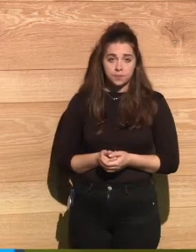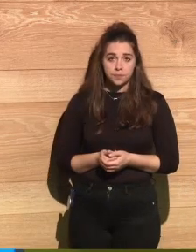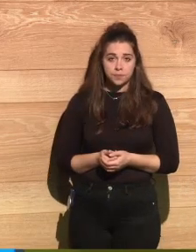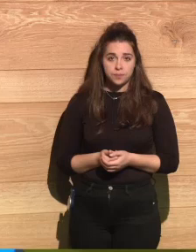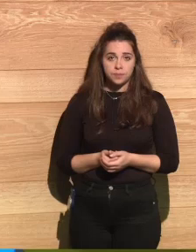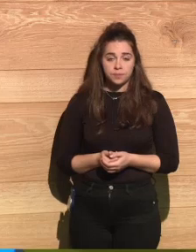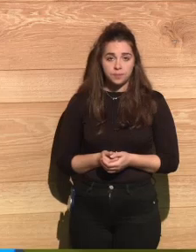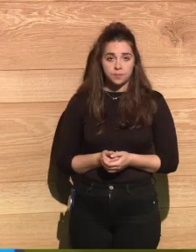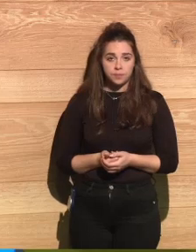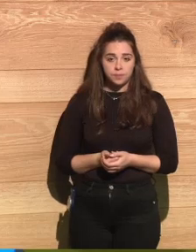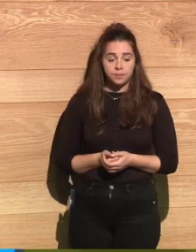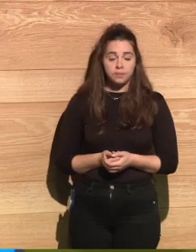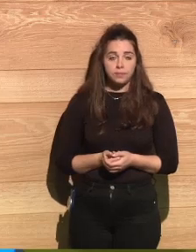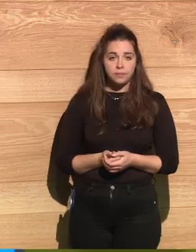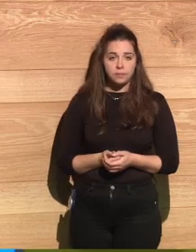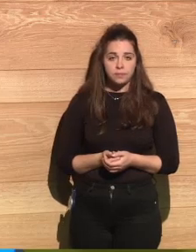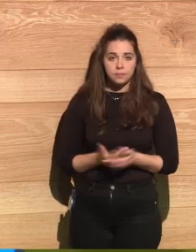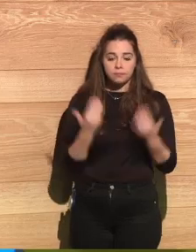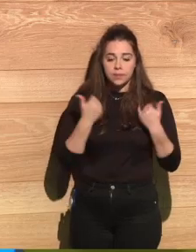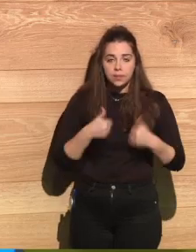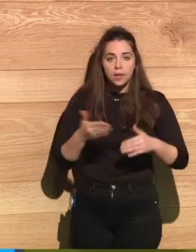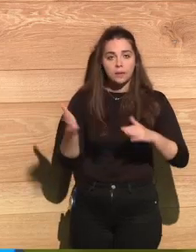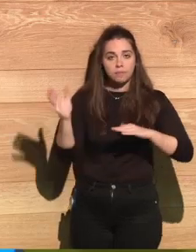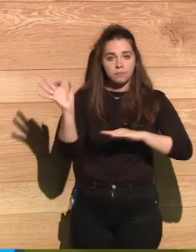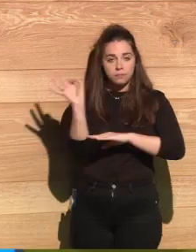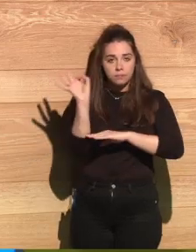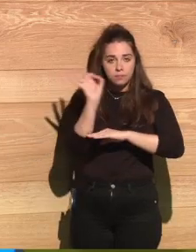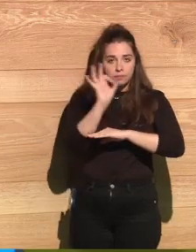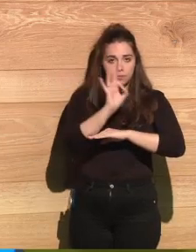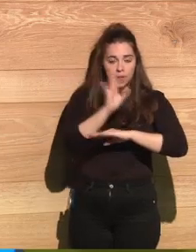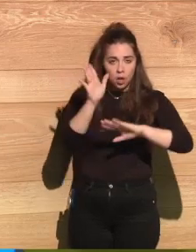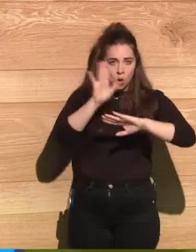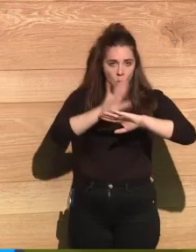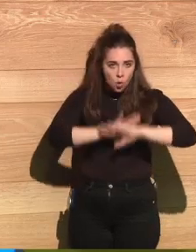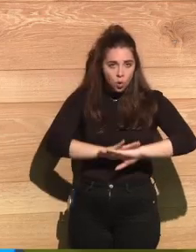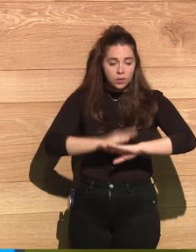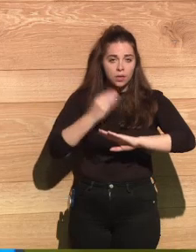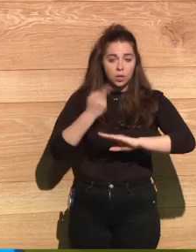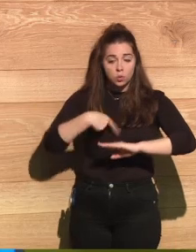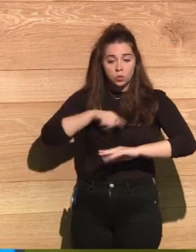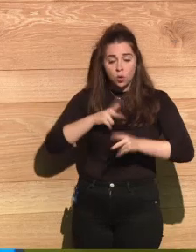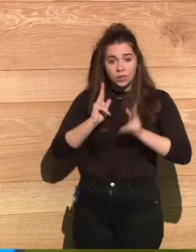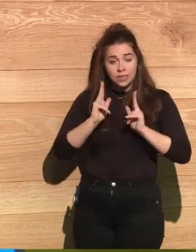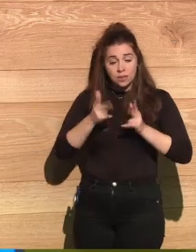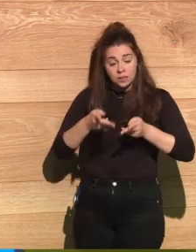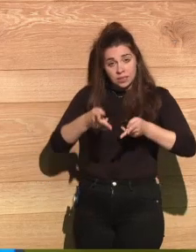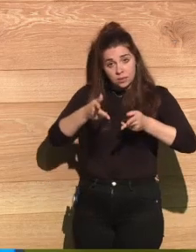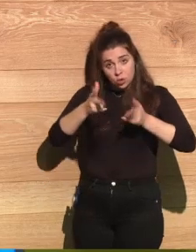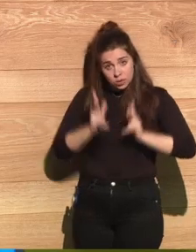When the darkness fell, we sat on the hill. And all night,